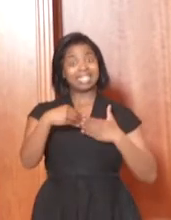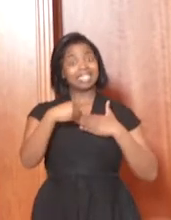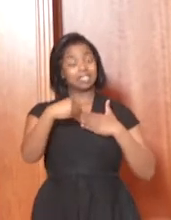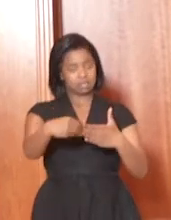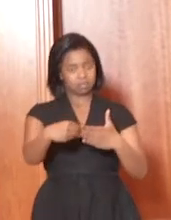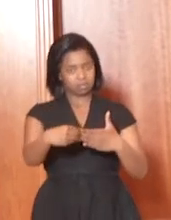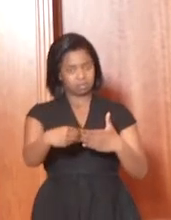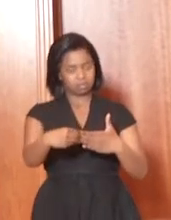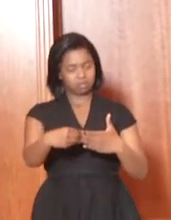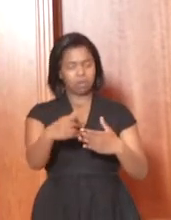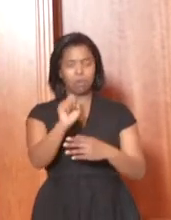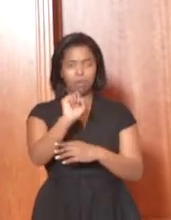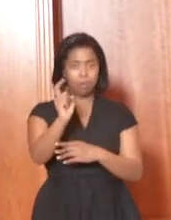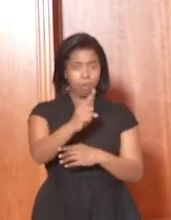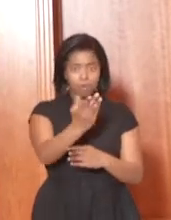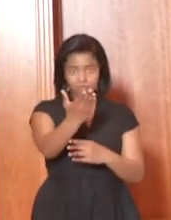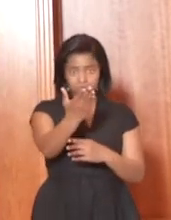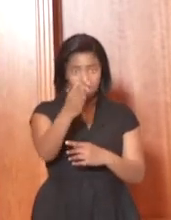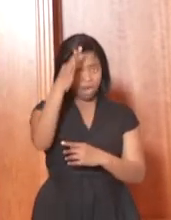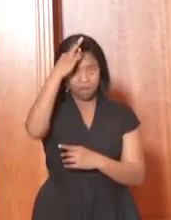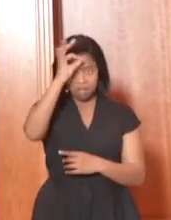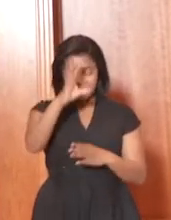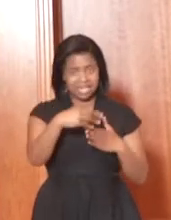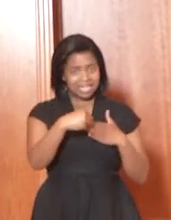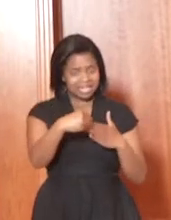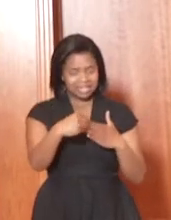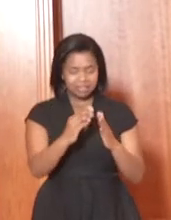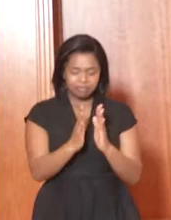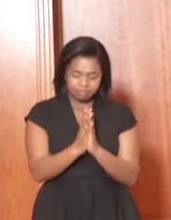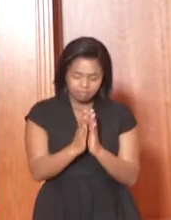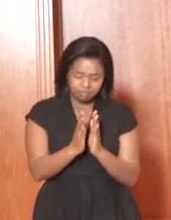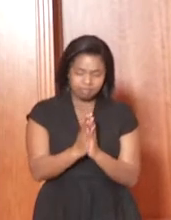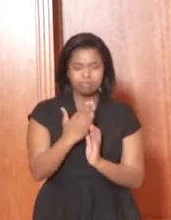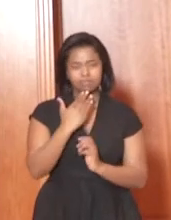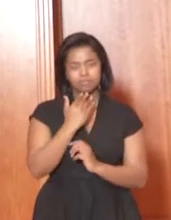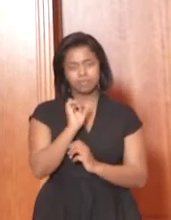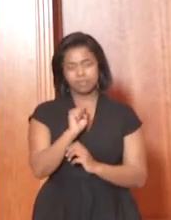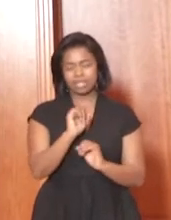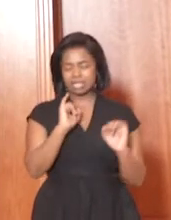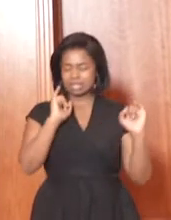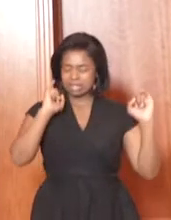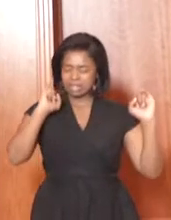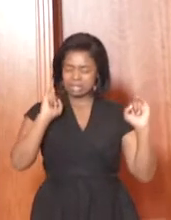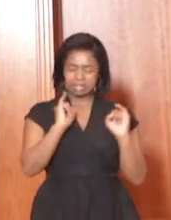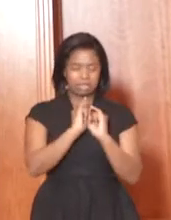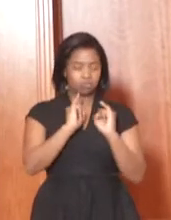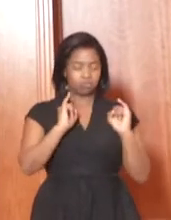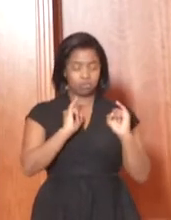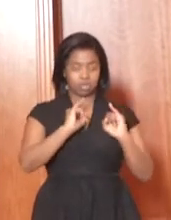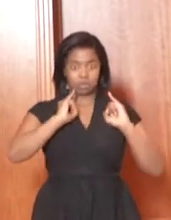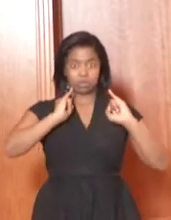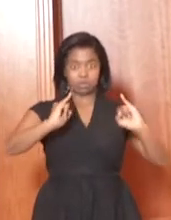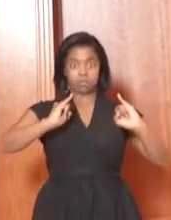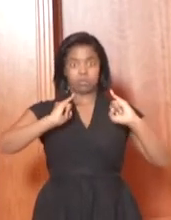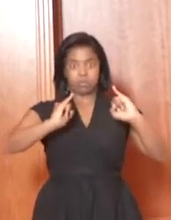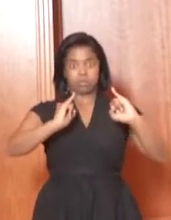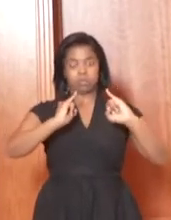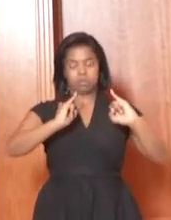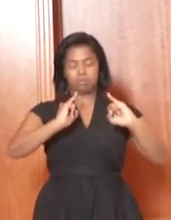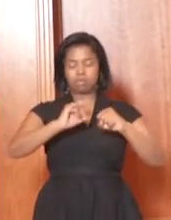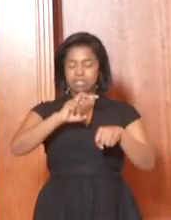encouraging all other leaders in government to take the lead. It is a serious pandemic. We've got to